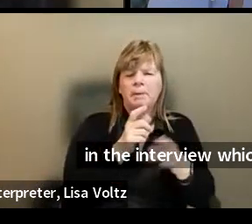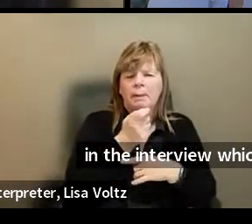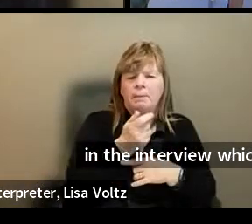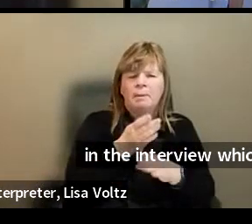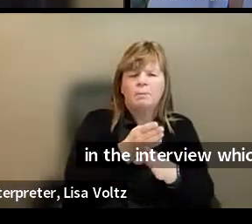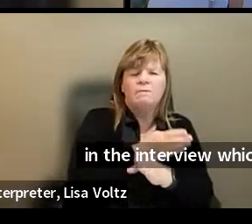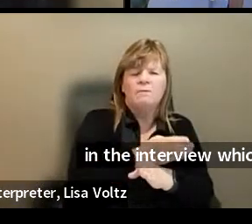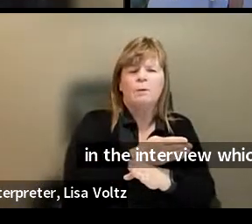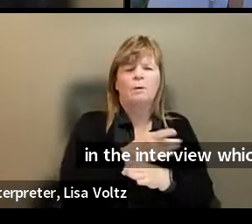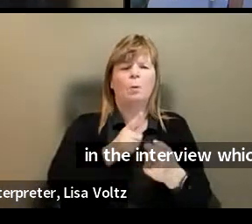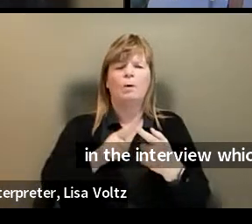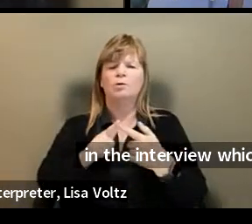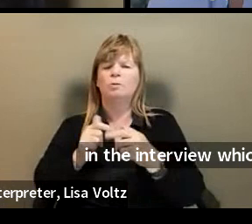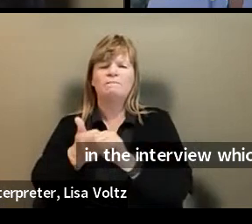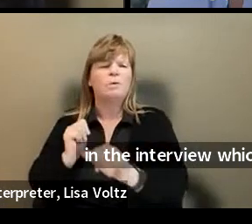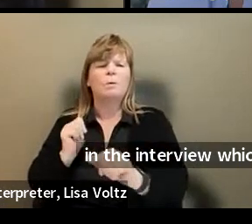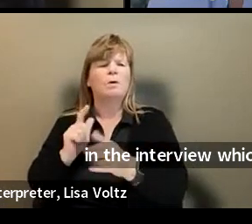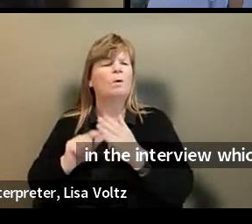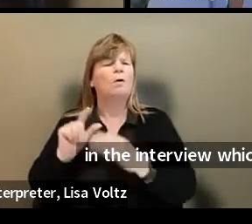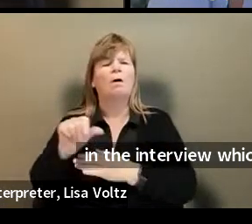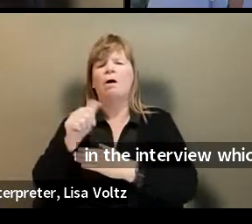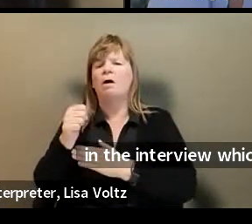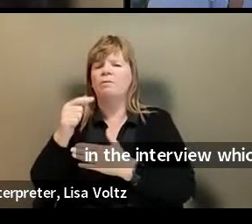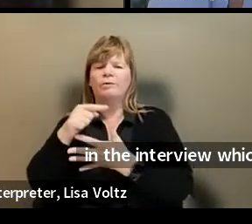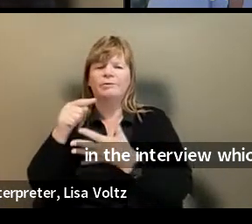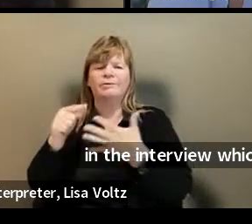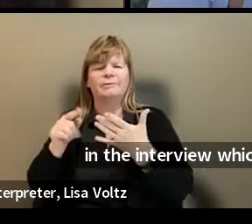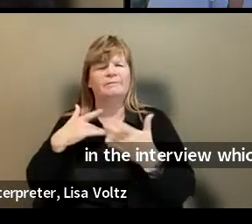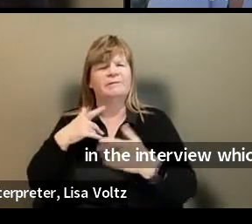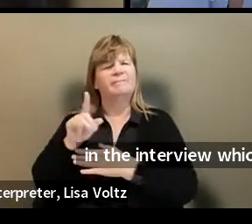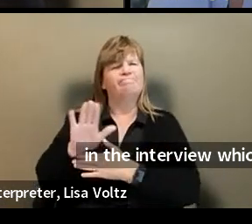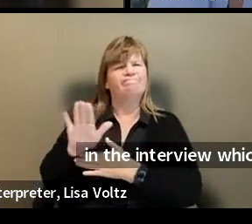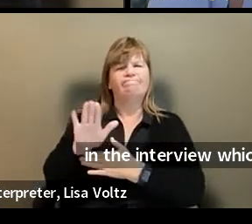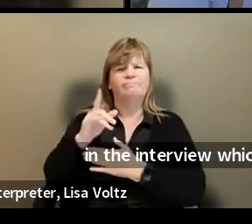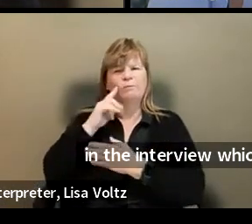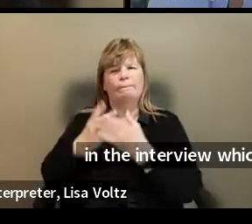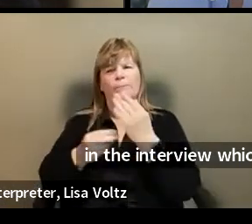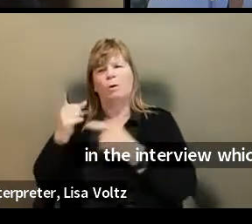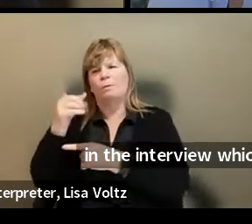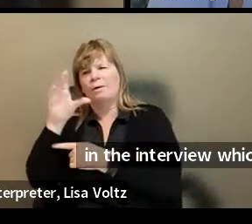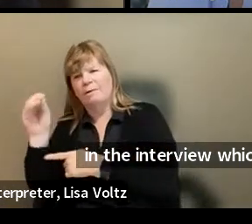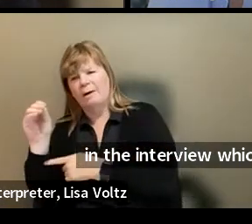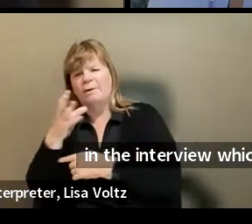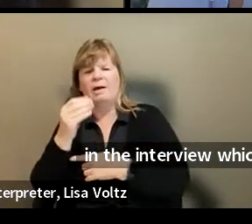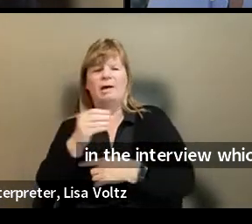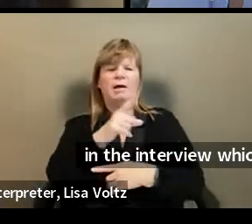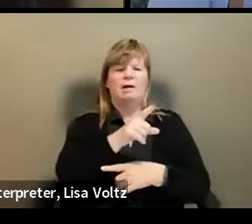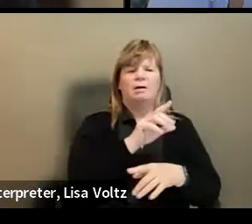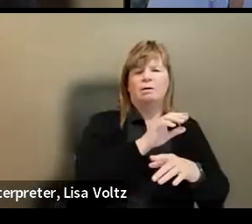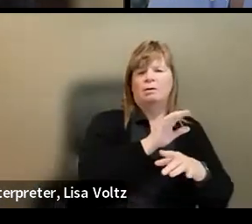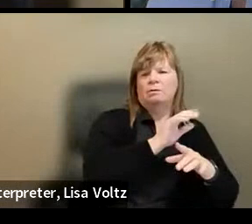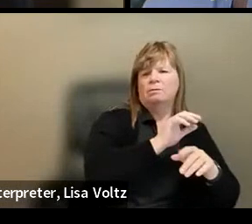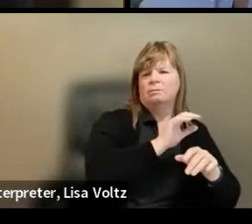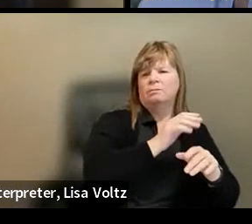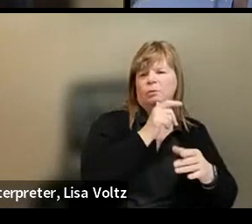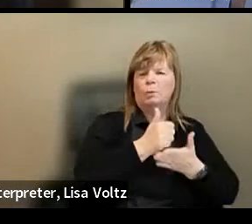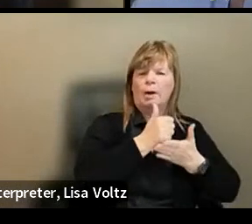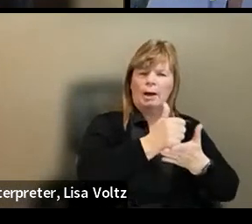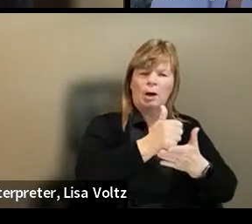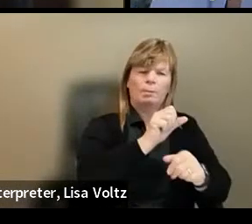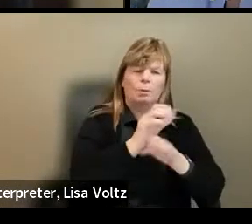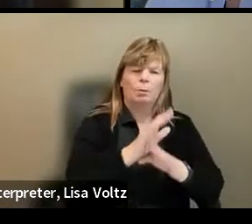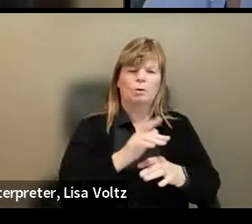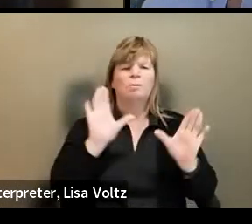what, uh, to avoid, but what are some other opportunities you see for both employers as well as those who help workers find